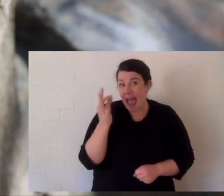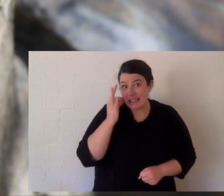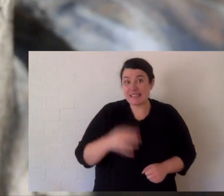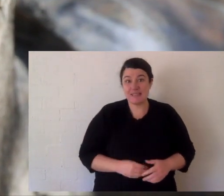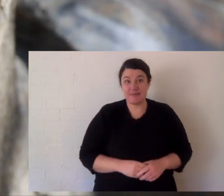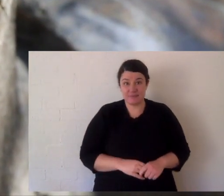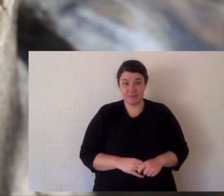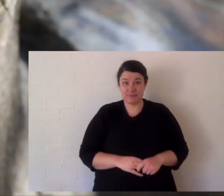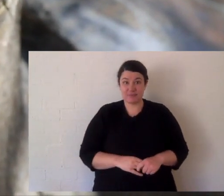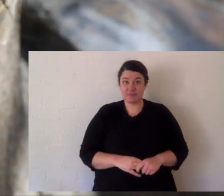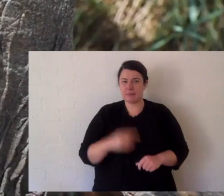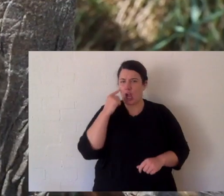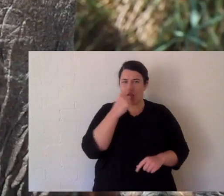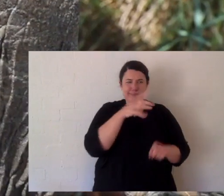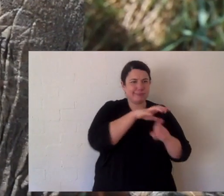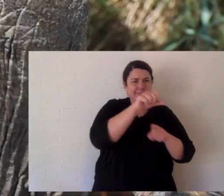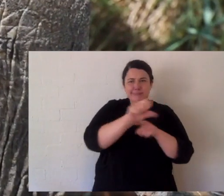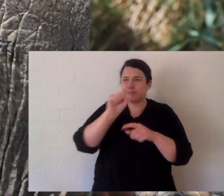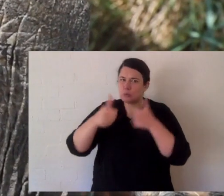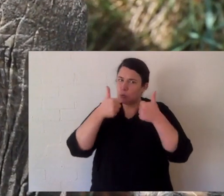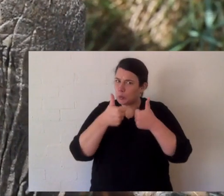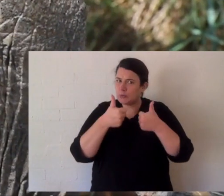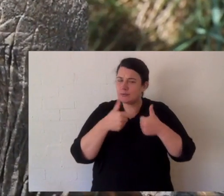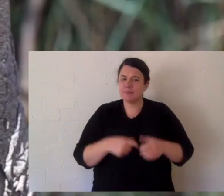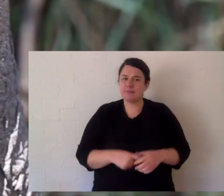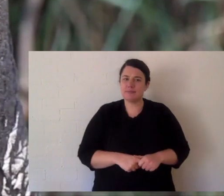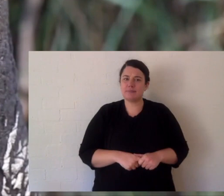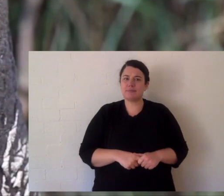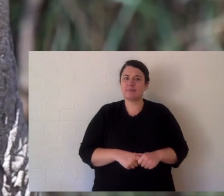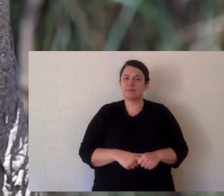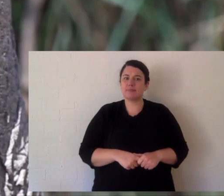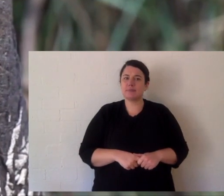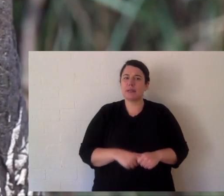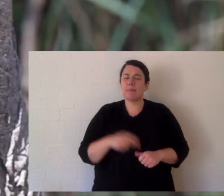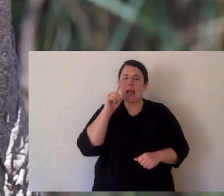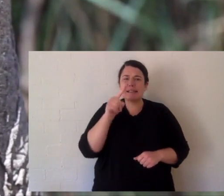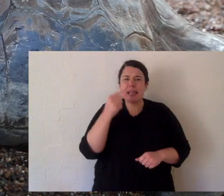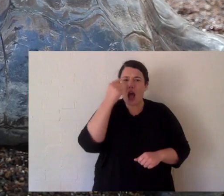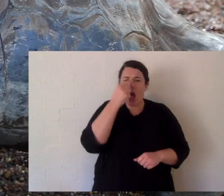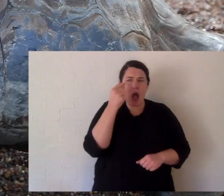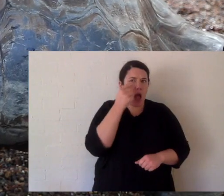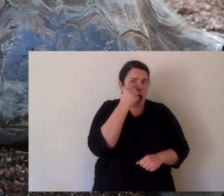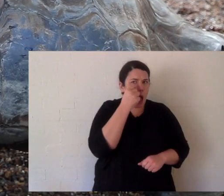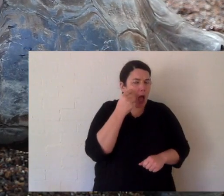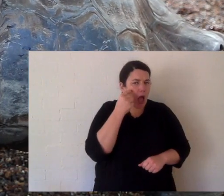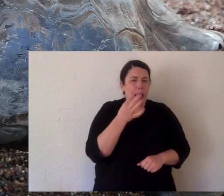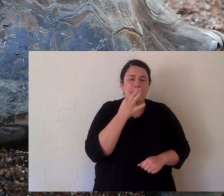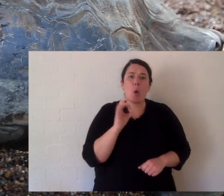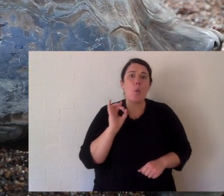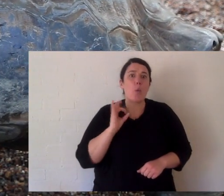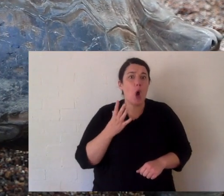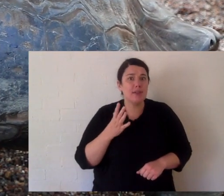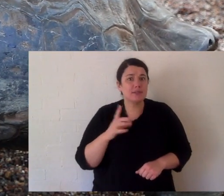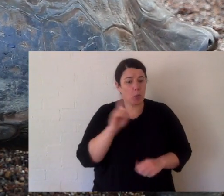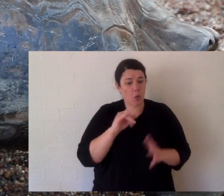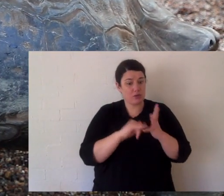matter. Now, the eyes have good vision, but if you can see in here, there's a little bit of white secretion in there. They